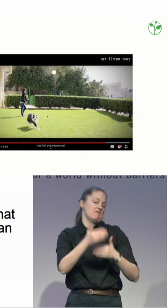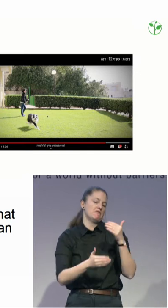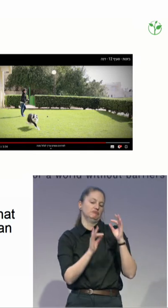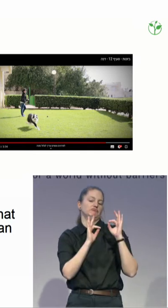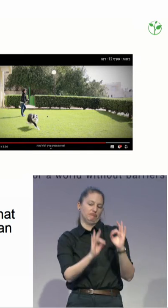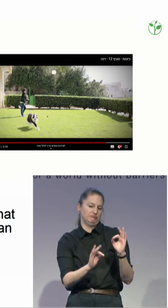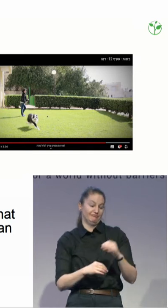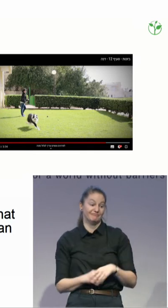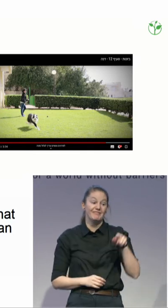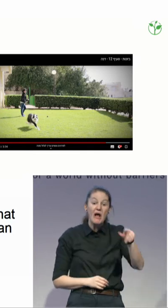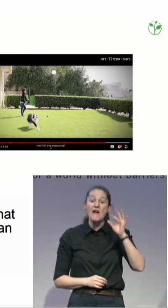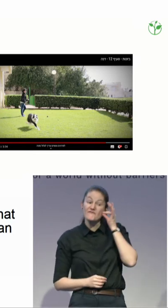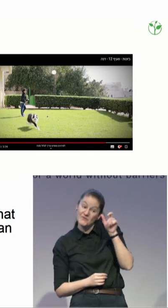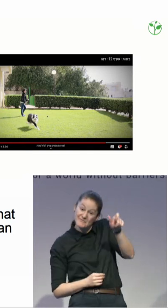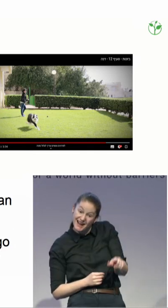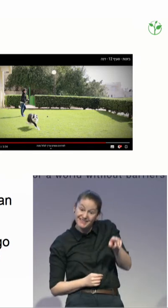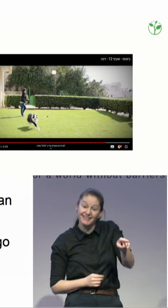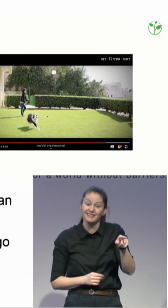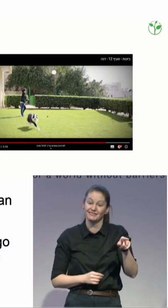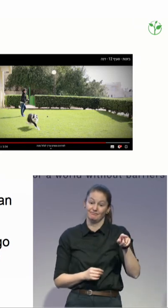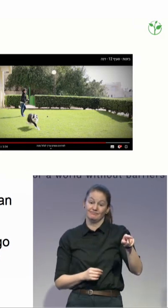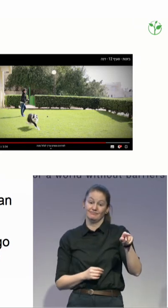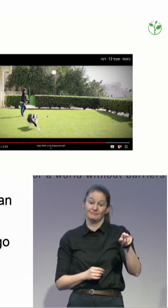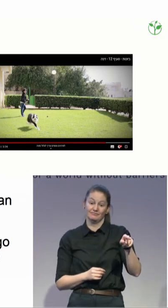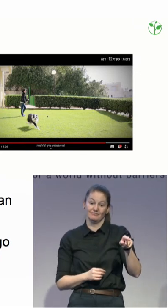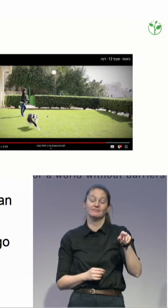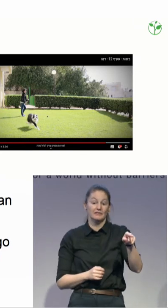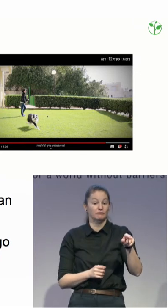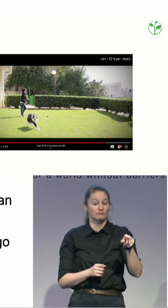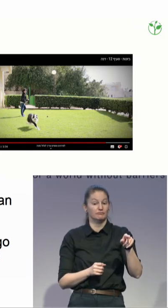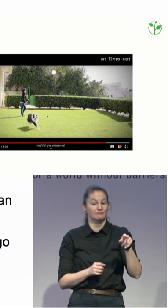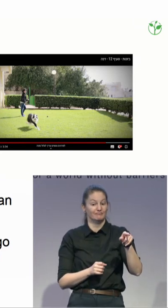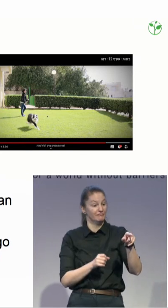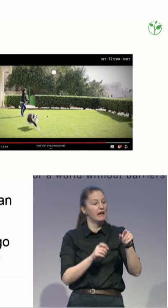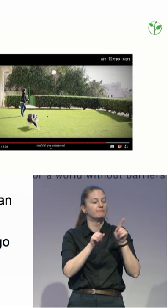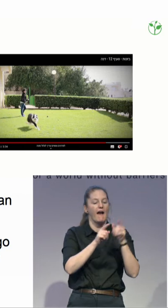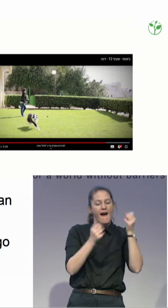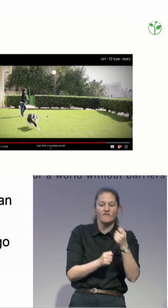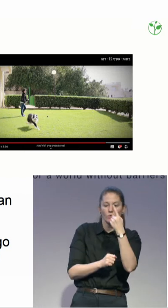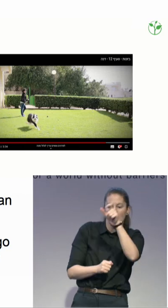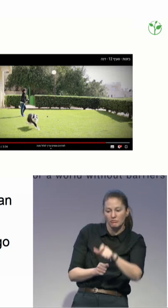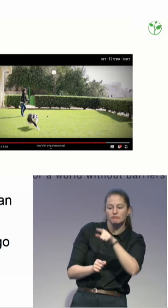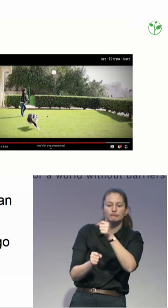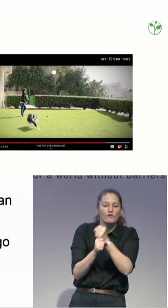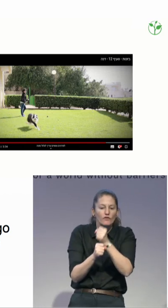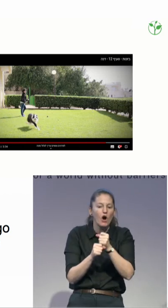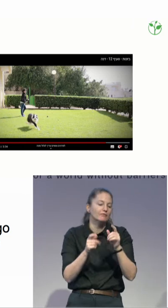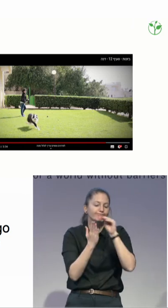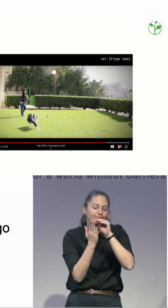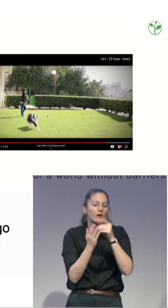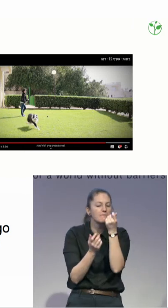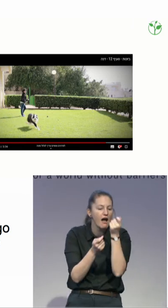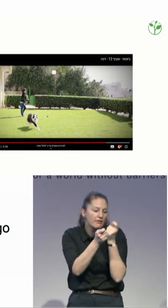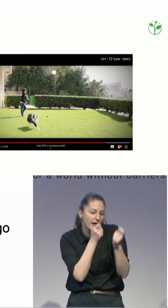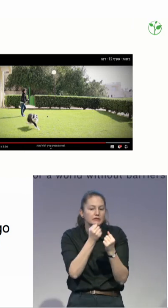agreed to be her supported decision-making. And that's it. And she was free, and she got the dog. And you can see more about that in YouTube. You can